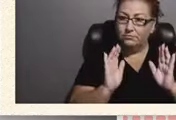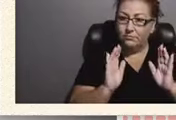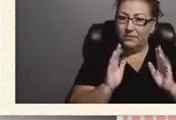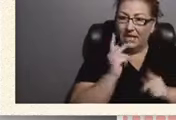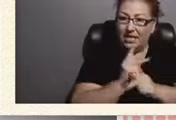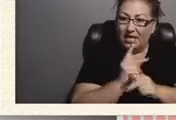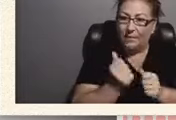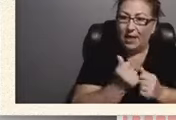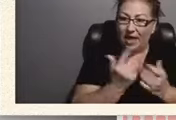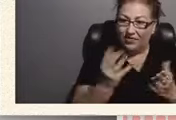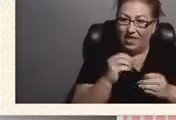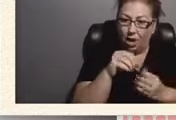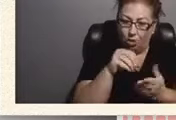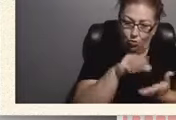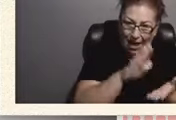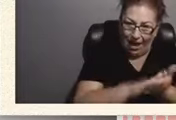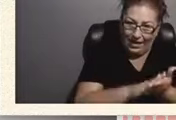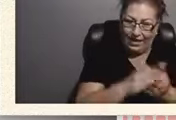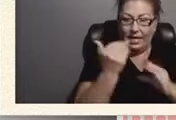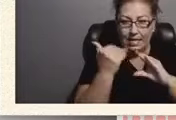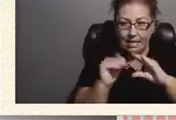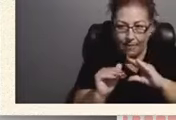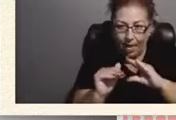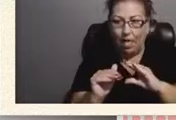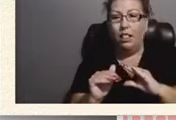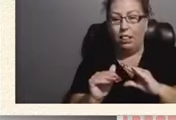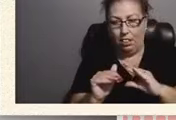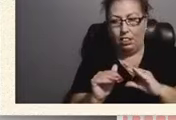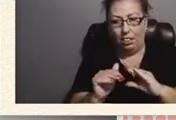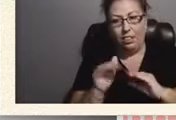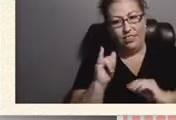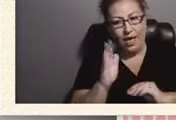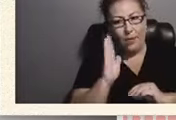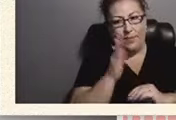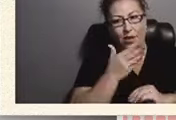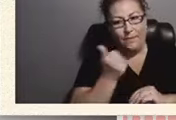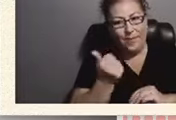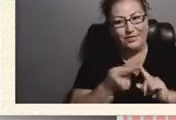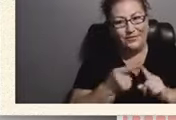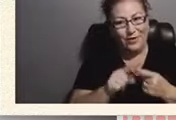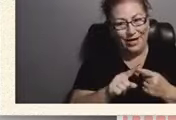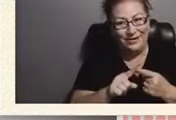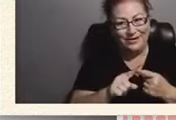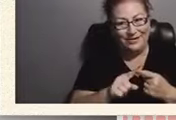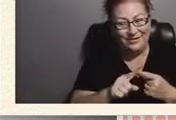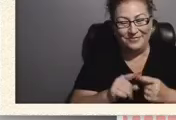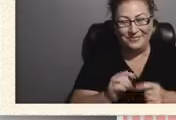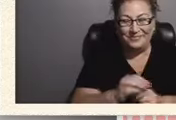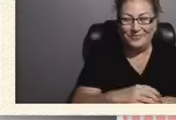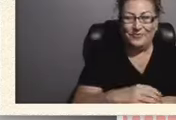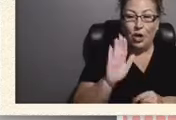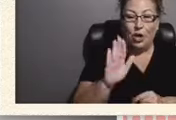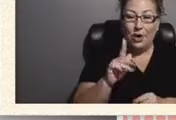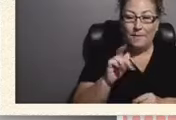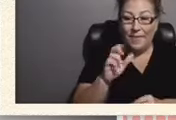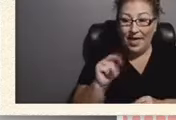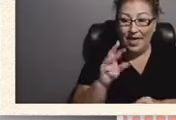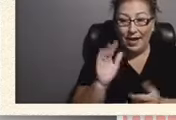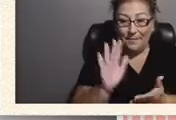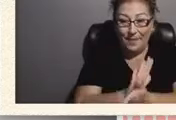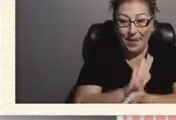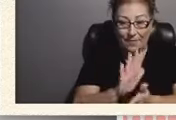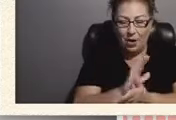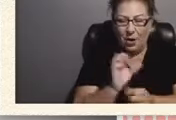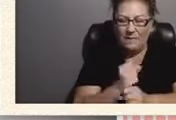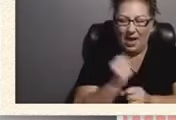writing. Email. That's going to be your best friend. Your pen and paper, make everything